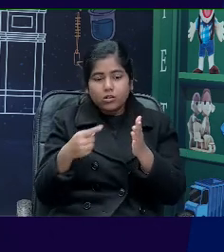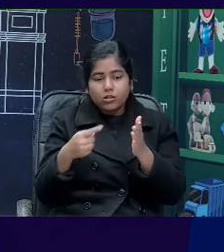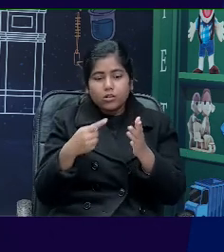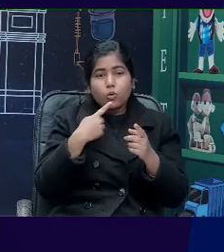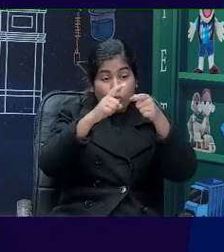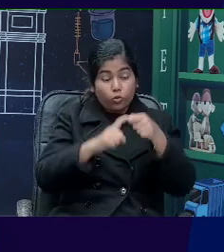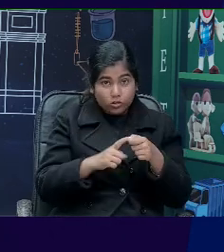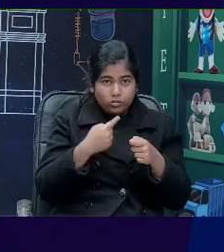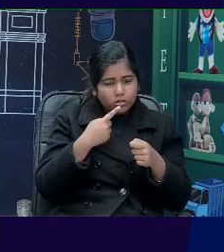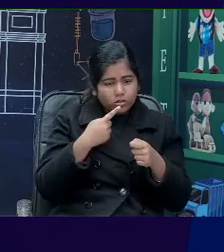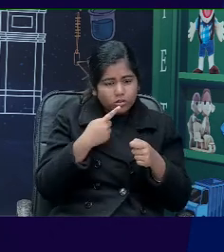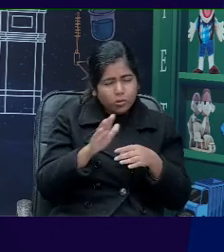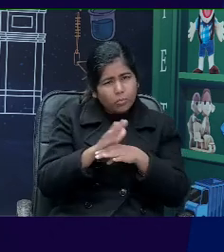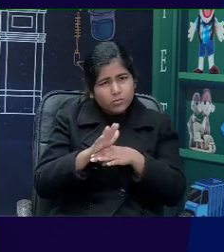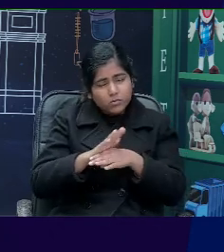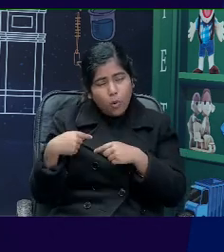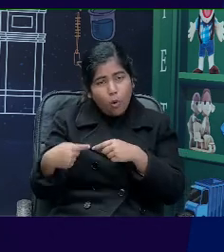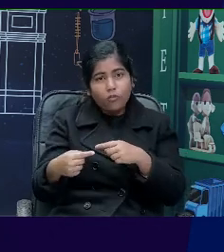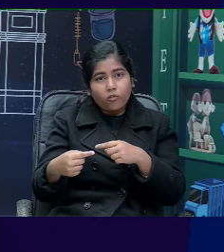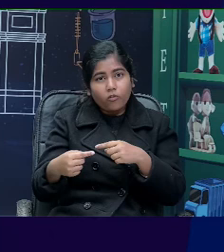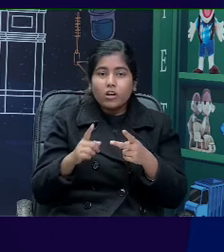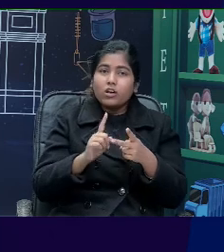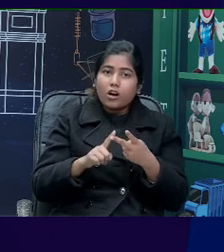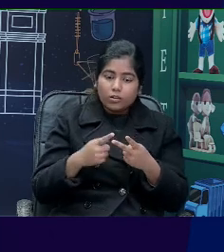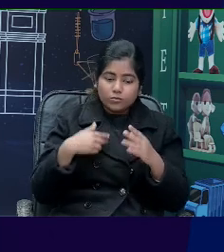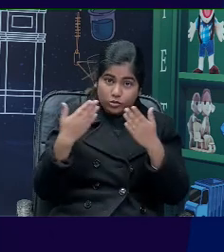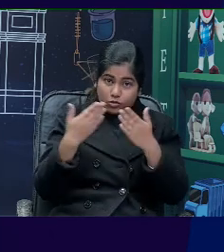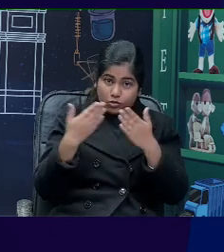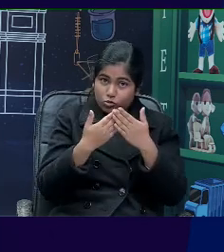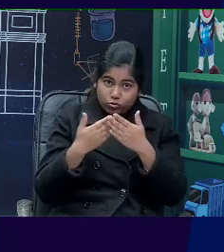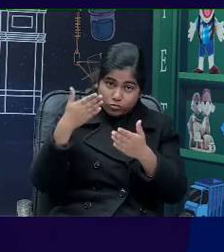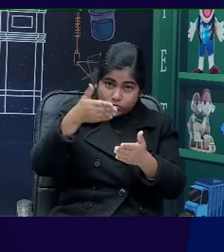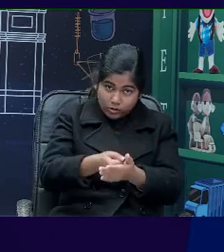they look forward to your arrival from school? Do they obey you?